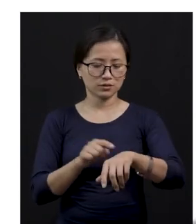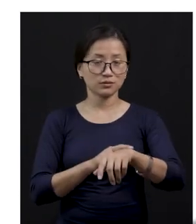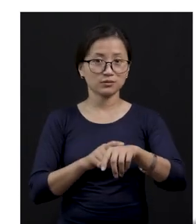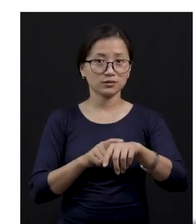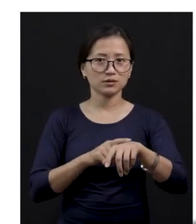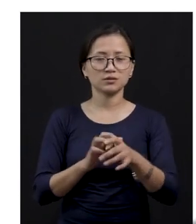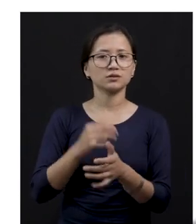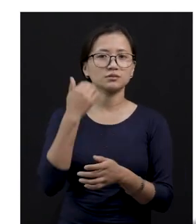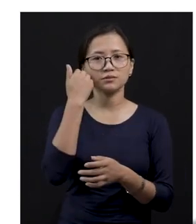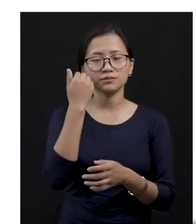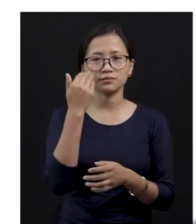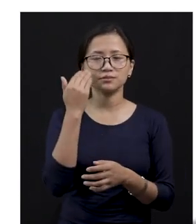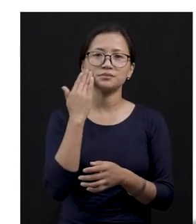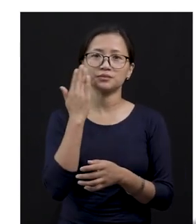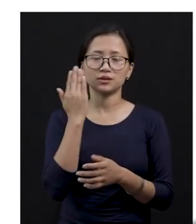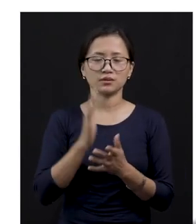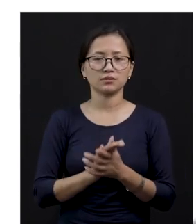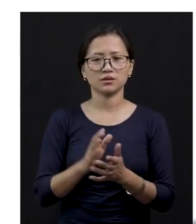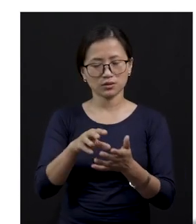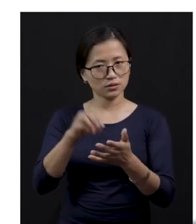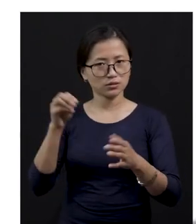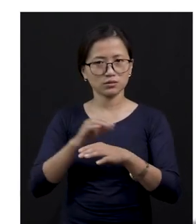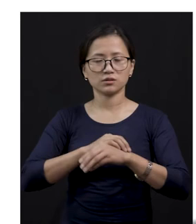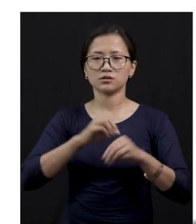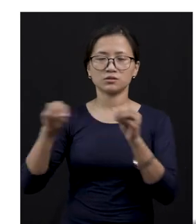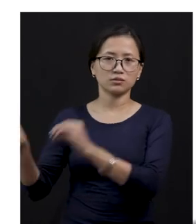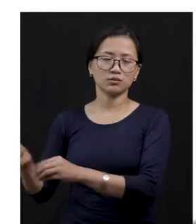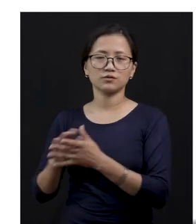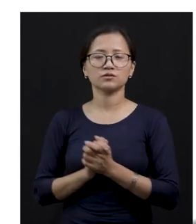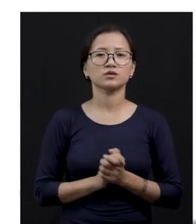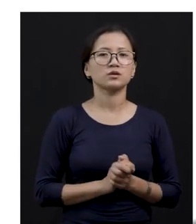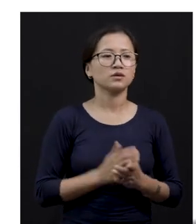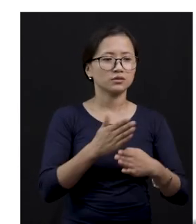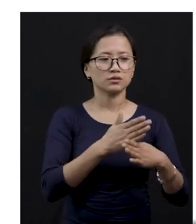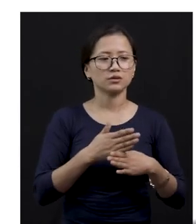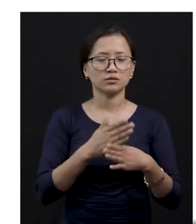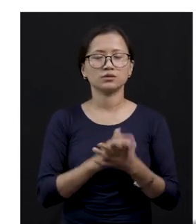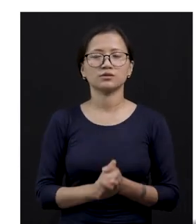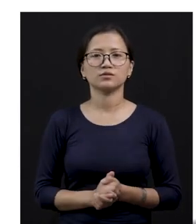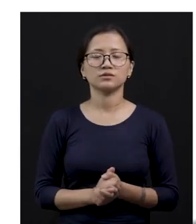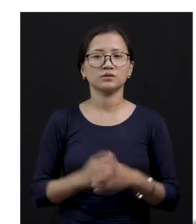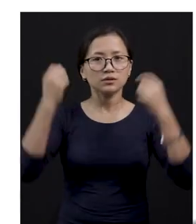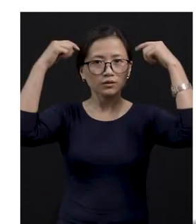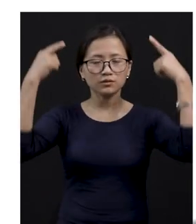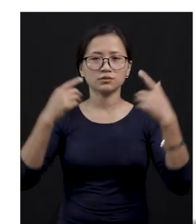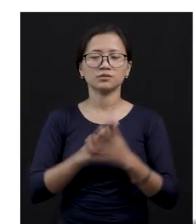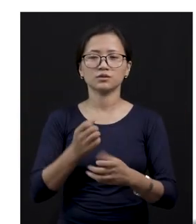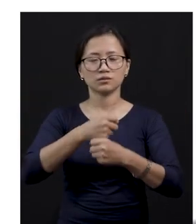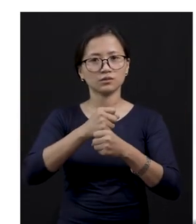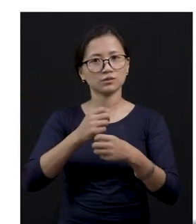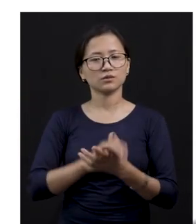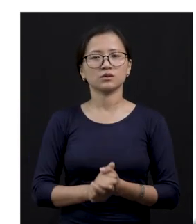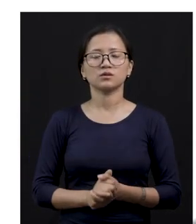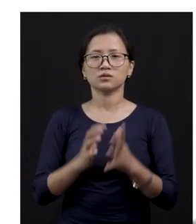you know, removed. And it is known as shearing, shearing of sheep. And from this wool, we